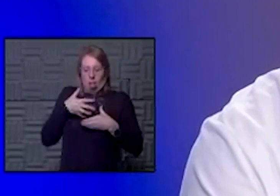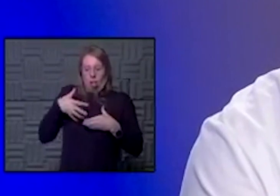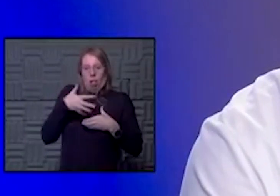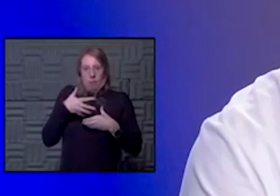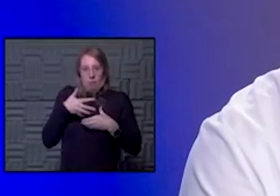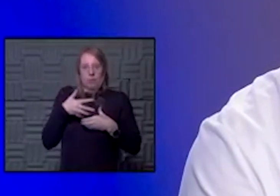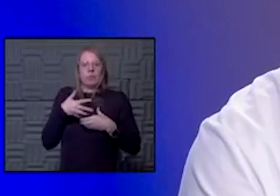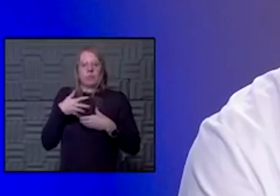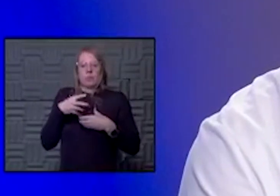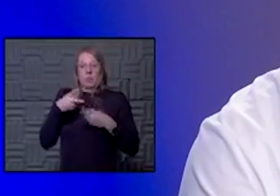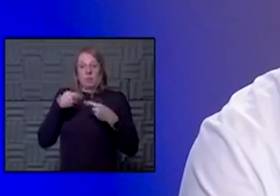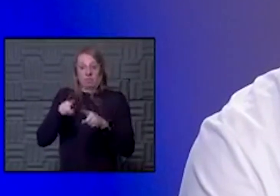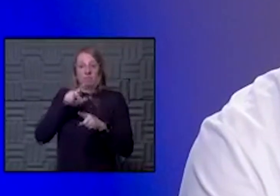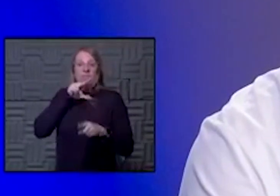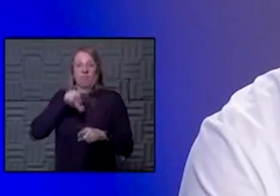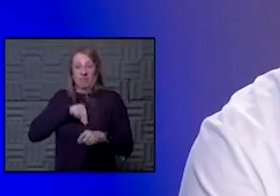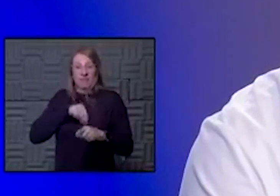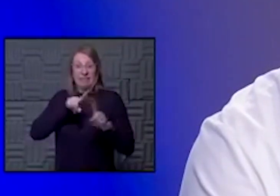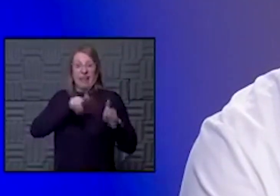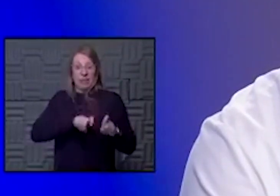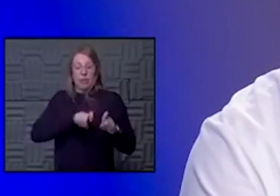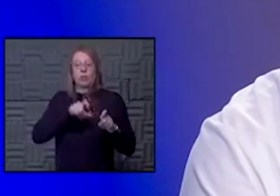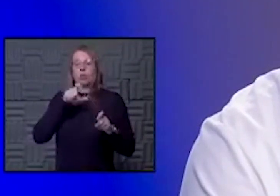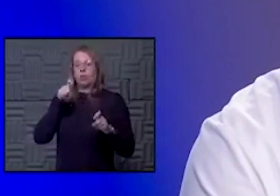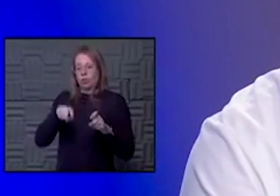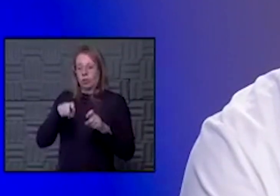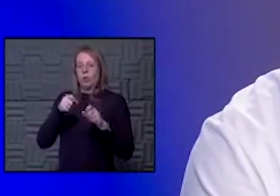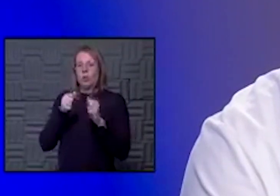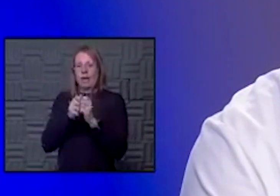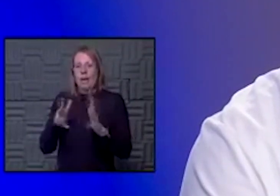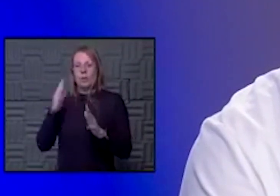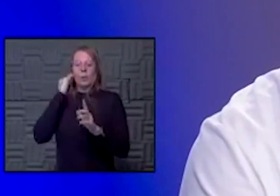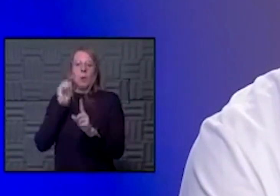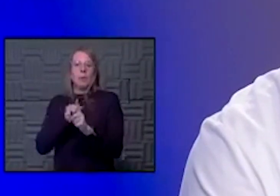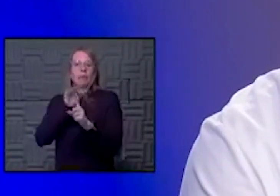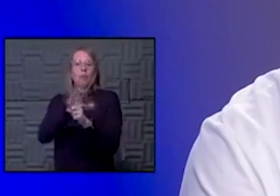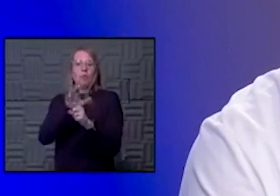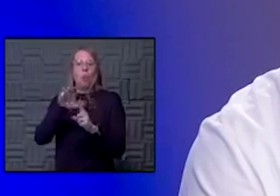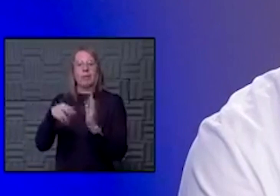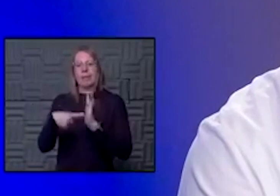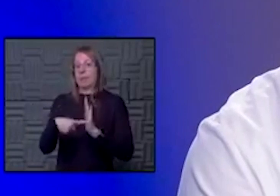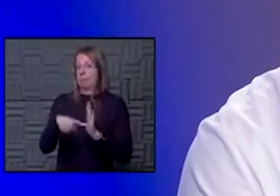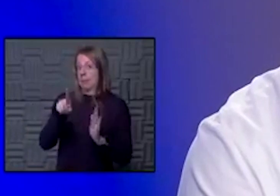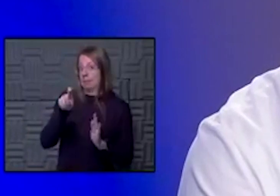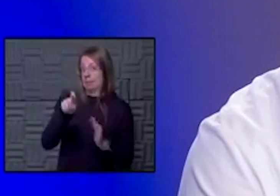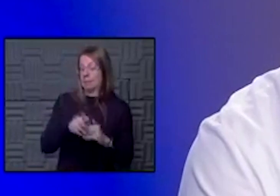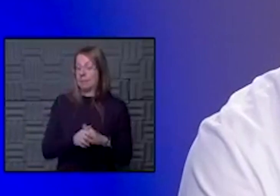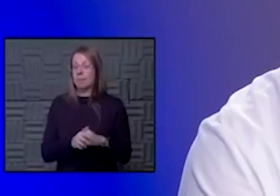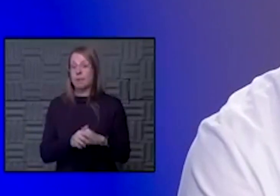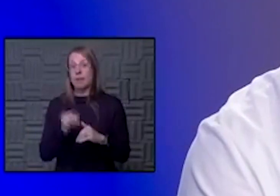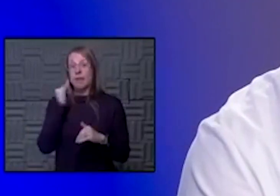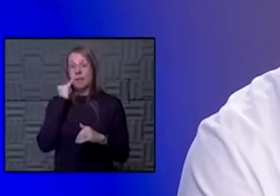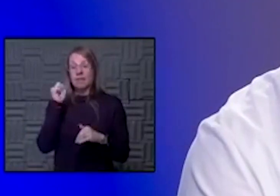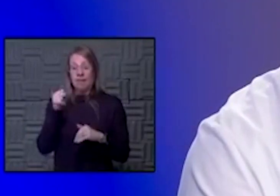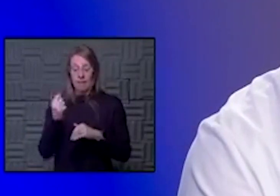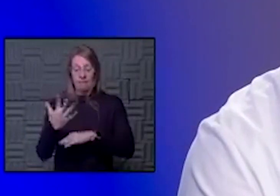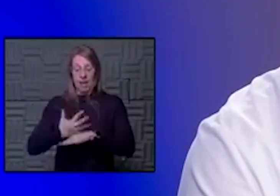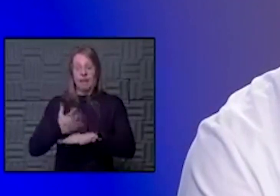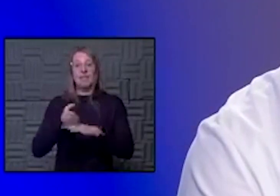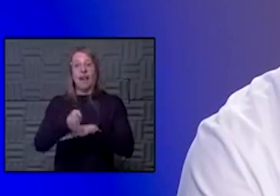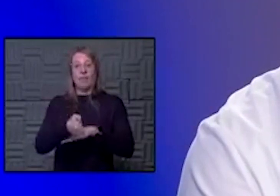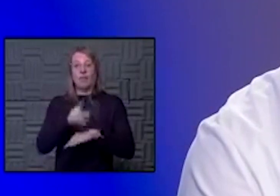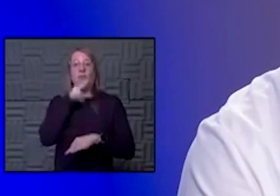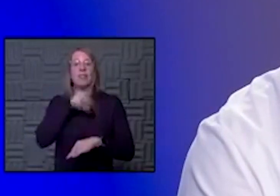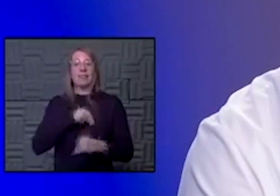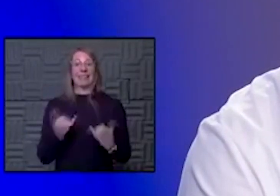should they get tested even without a known exposure or symptoms? If so, we're five days after Thanksgiving